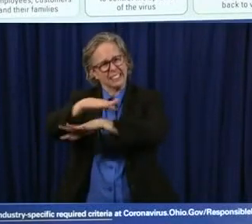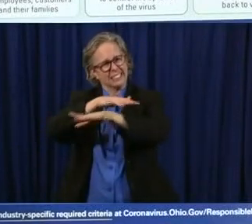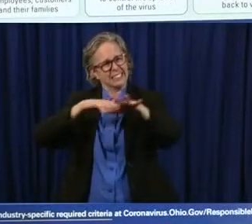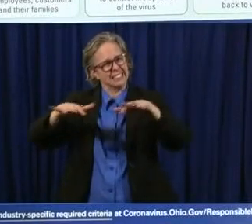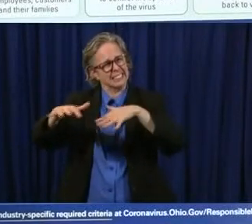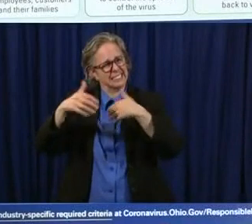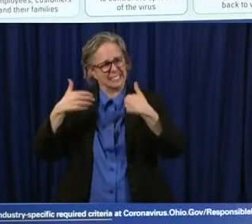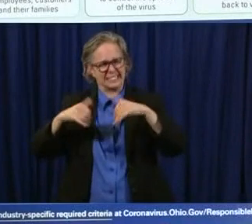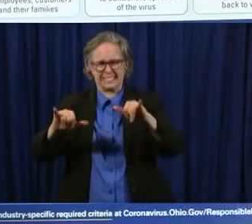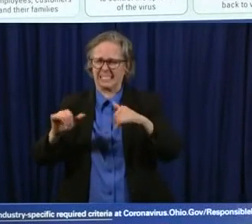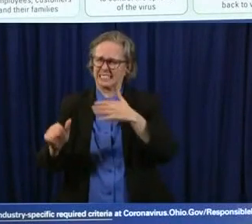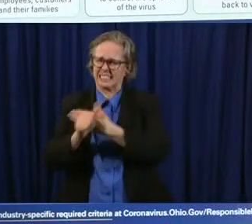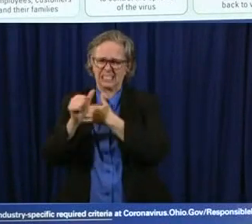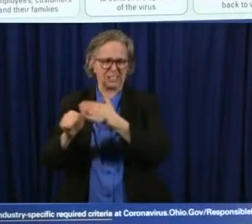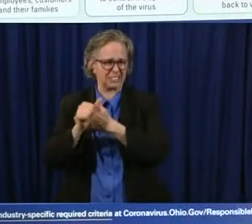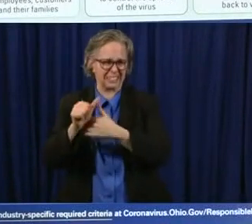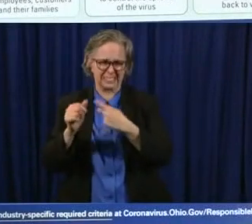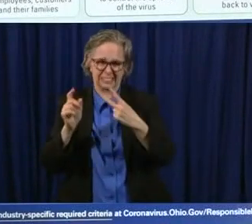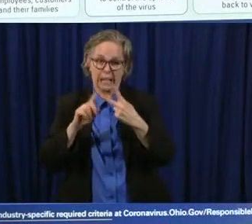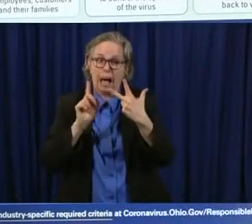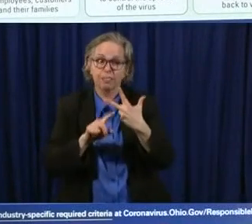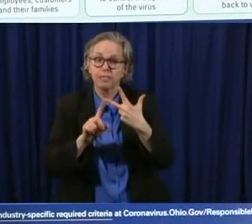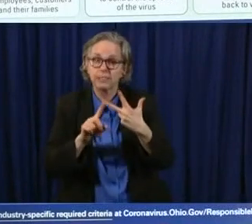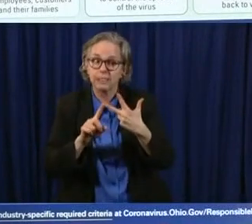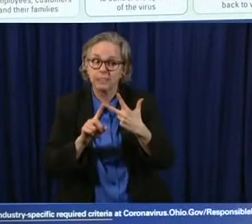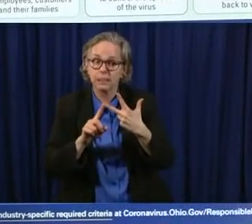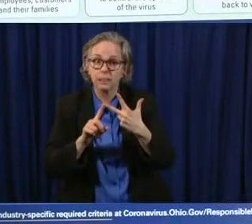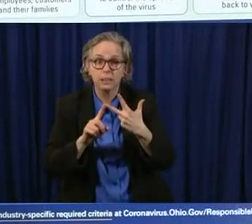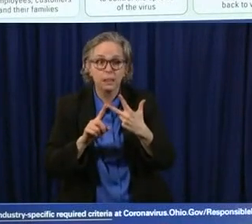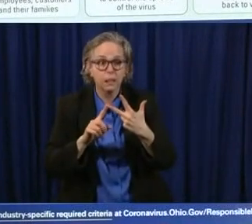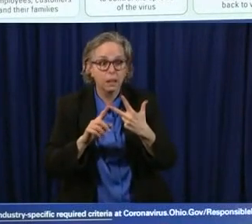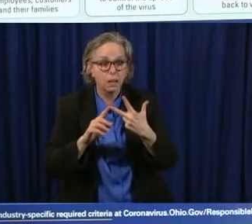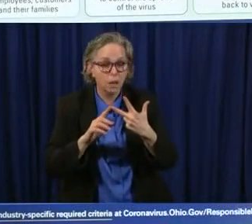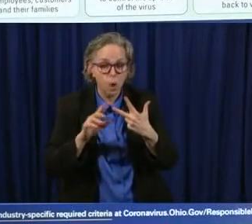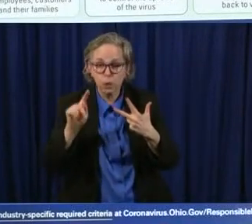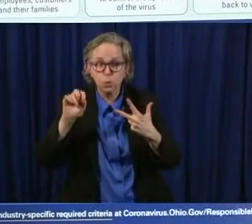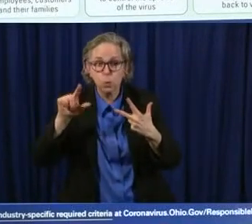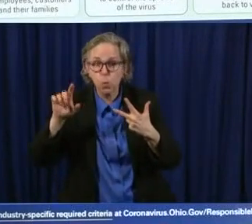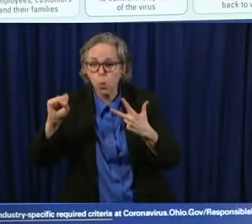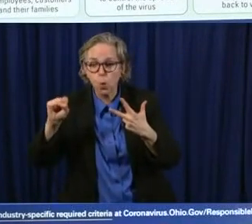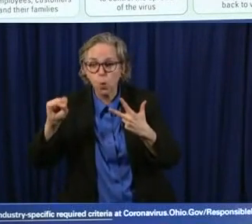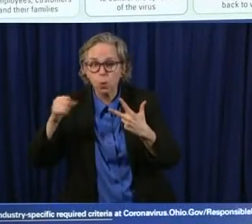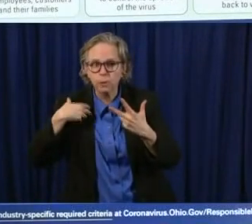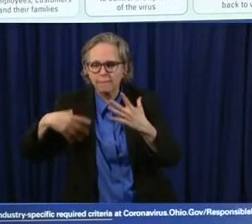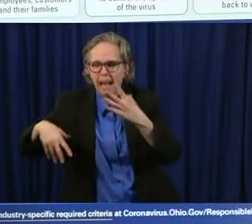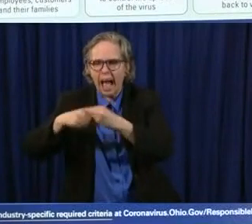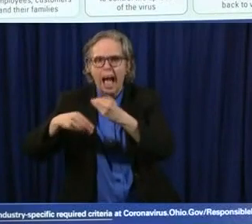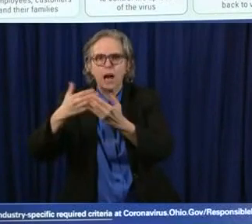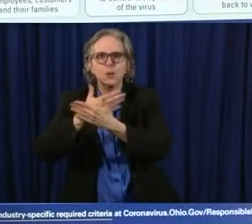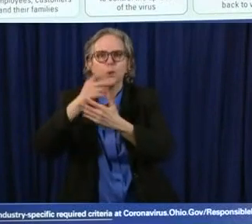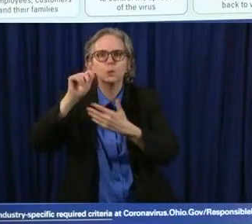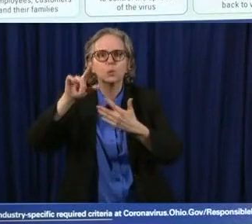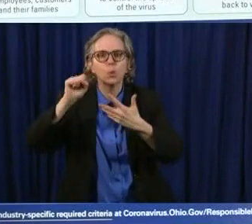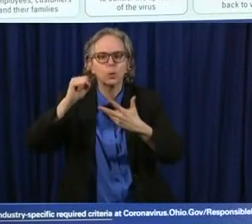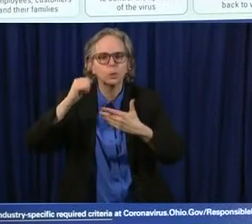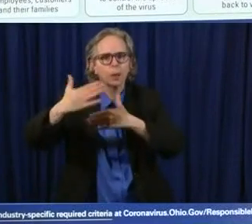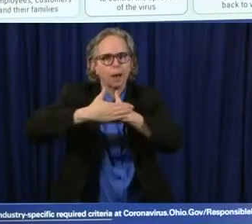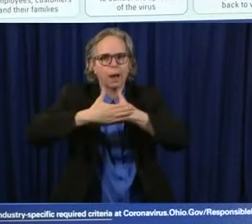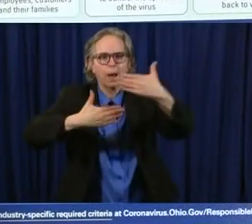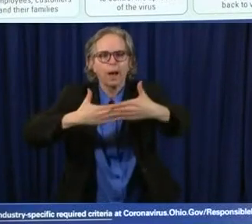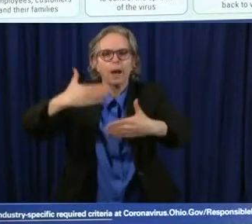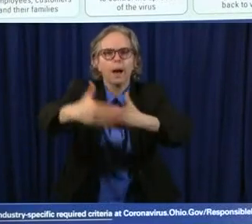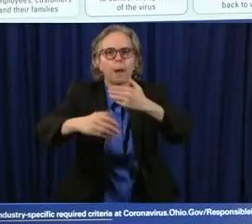and three we still have the same tools now we have a few more tools uh than we had before and we got to use those